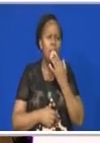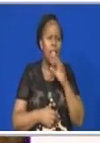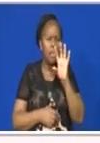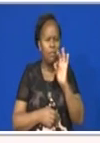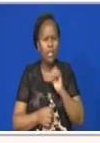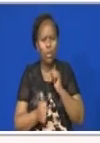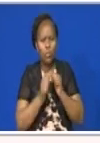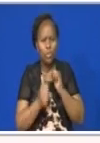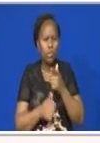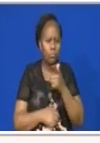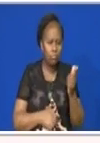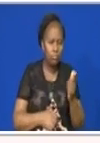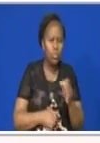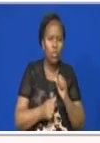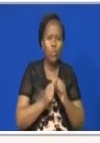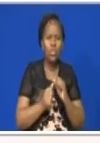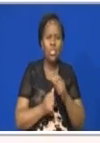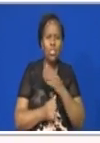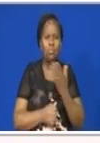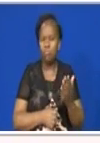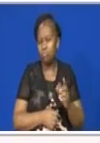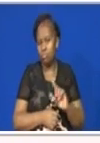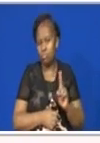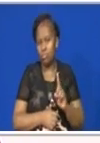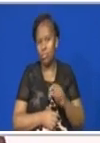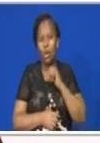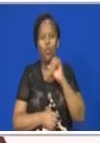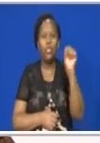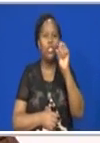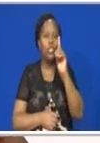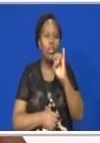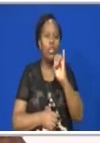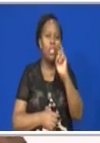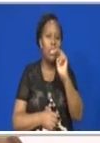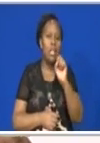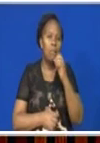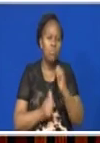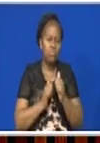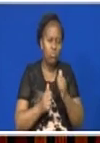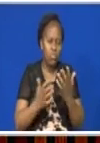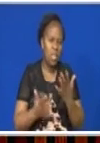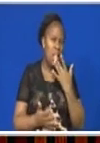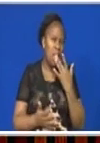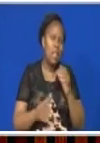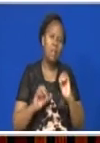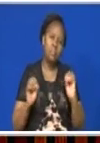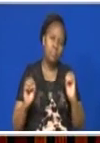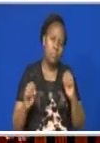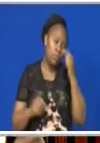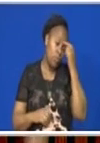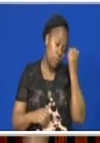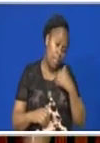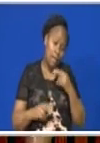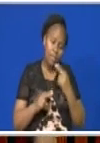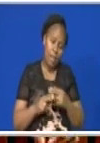which one is hydrochloric acid and which is sodium hydrogen carbonate. You don't have to test because they